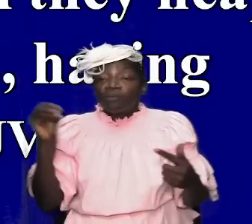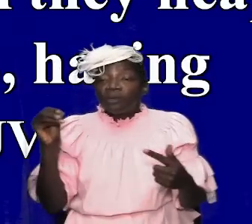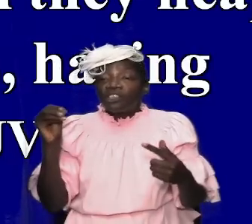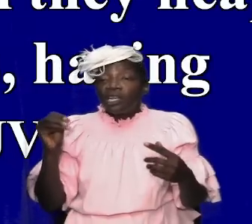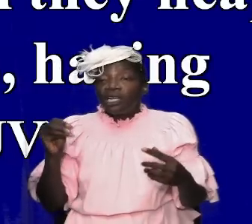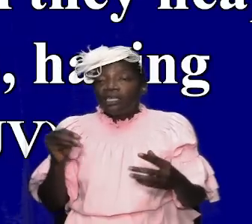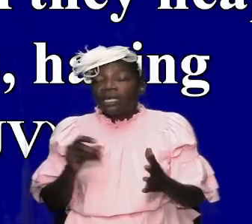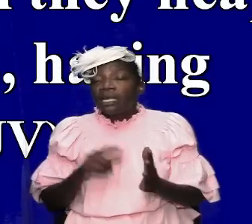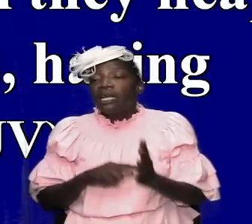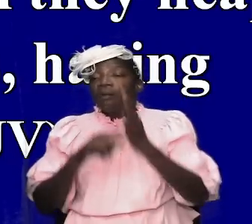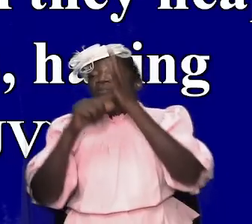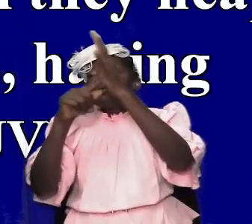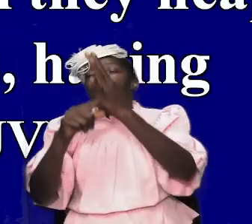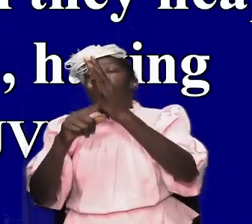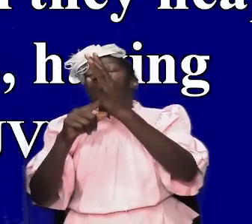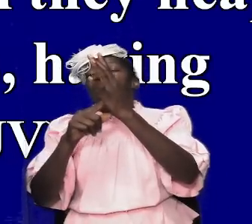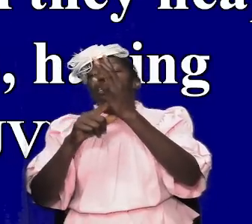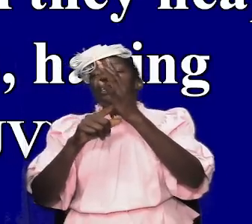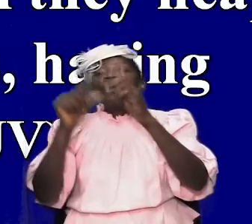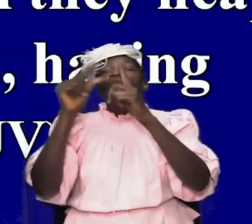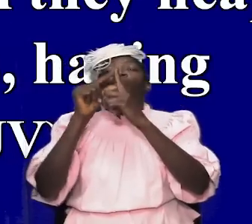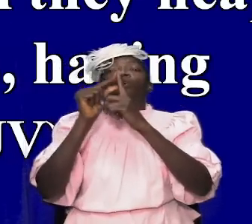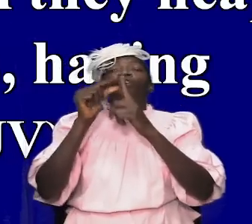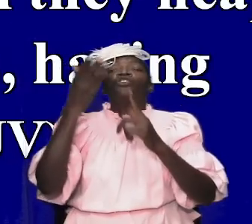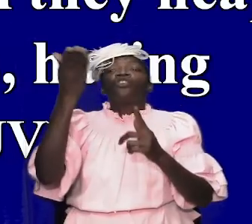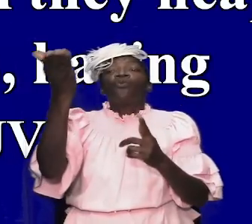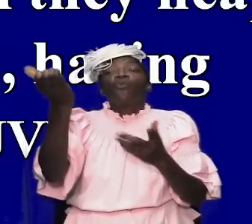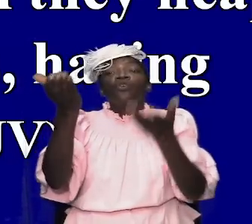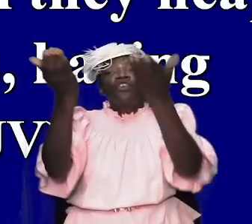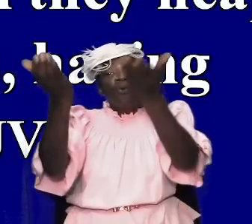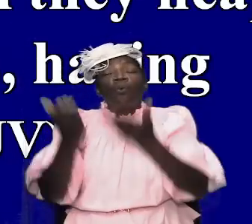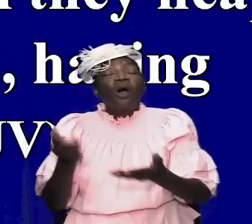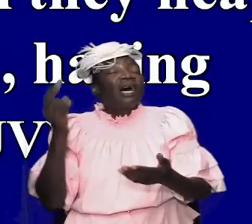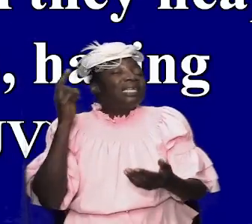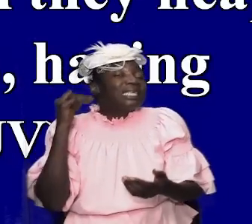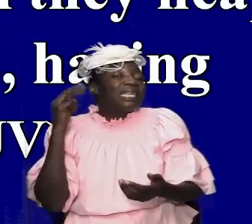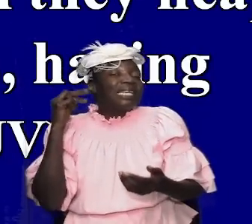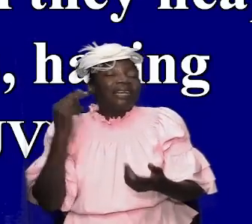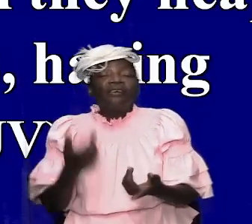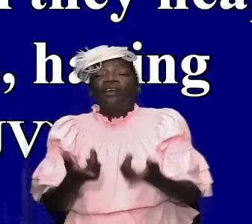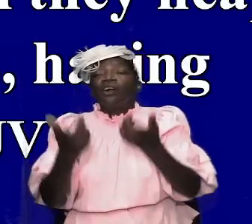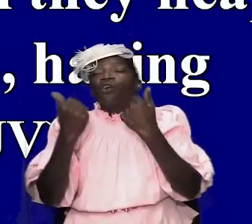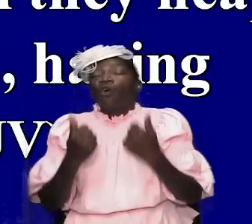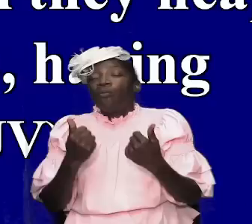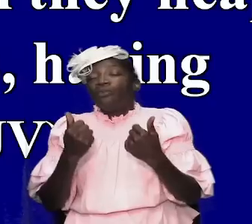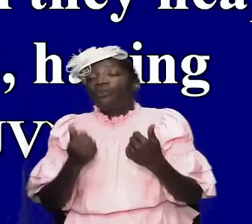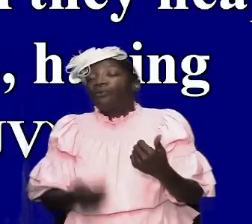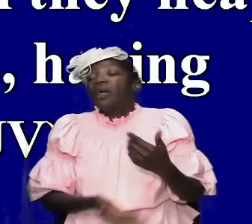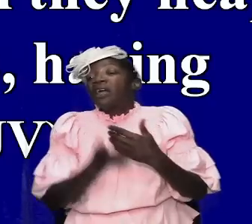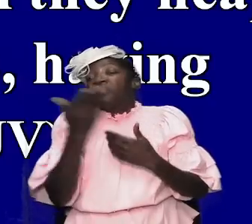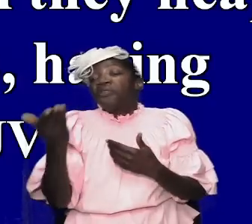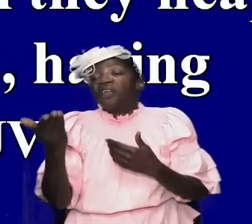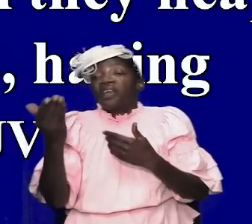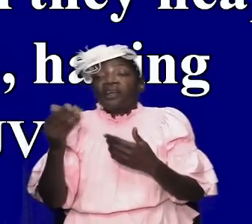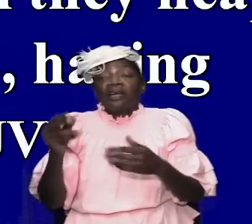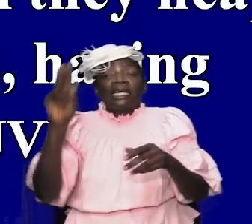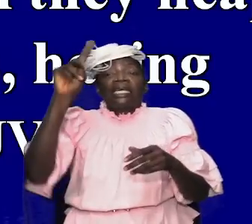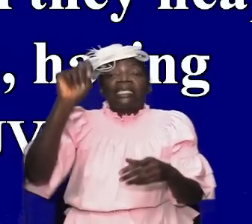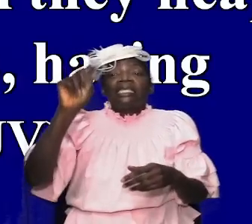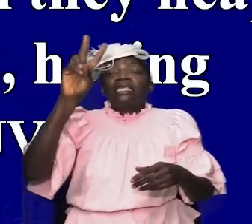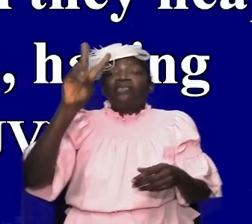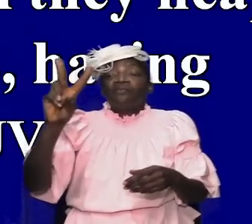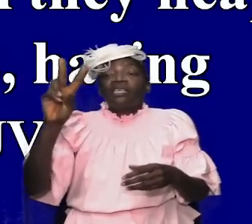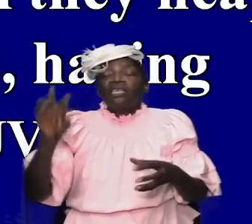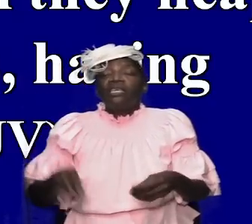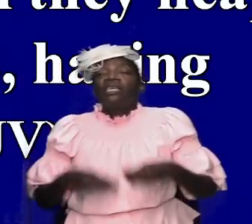presenting to us words that we want to hear words that will make us come back to their channel words that will make us want to give